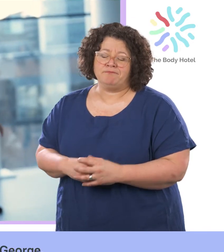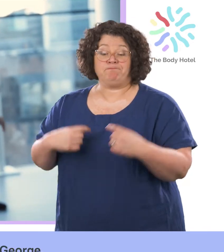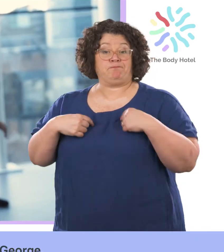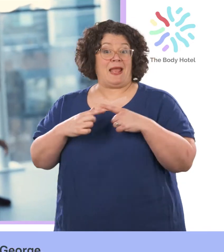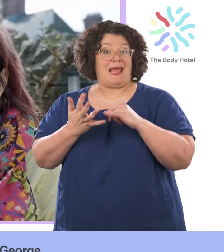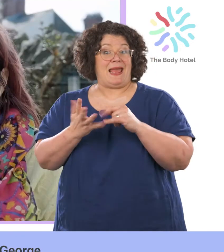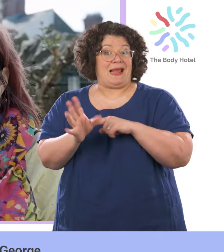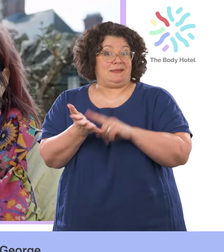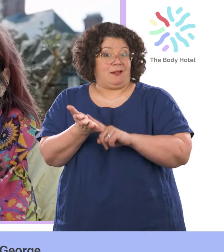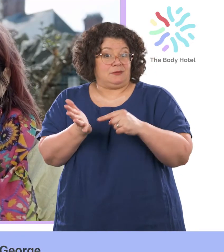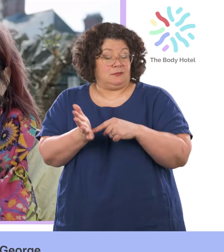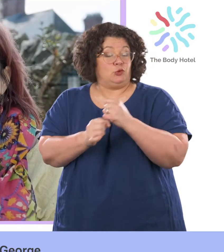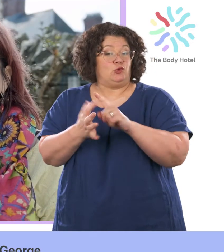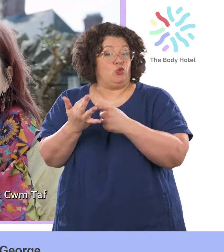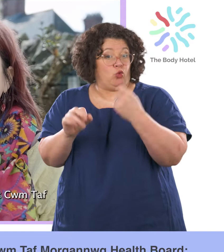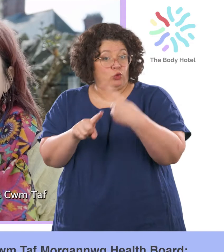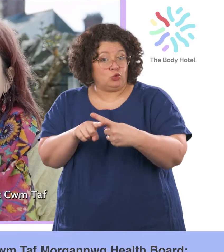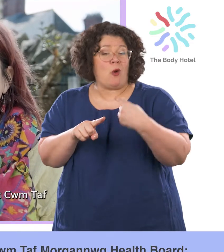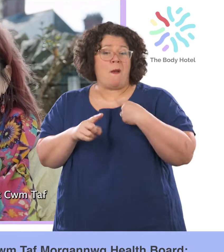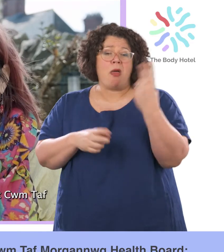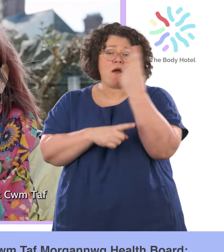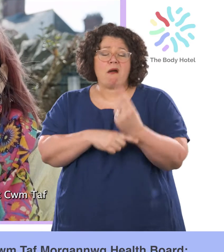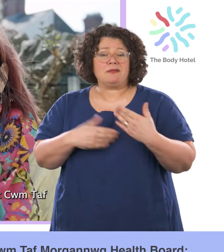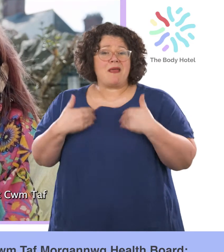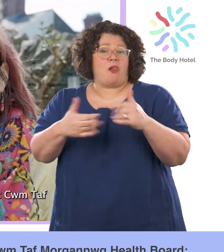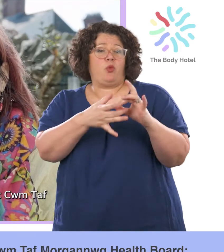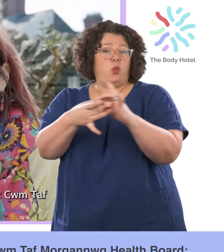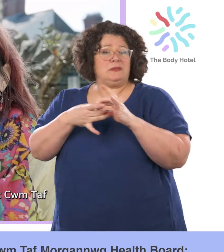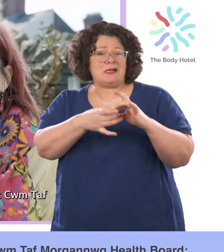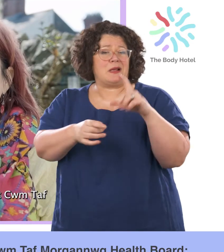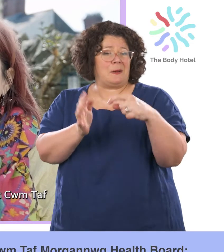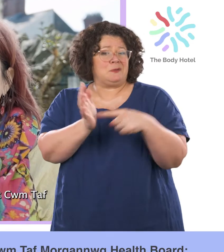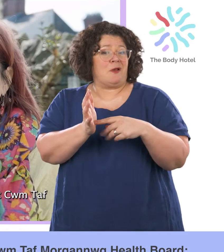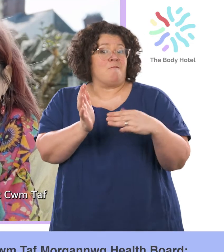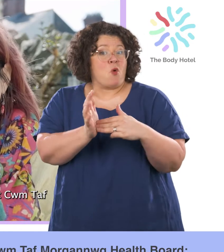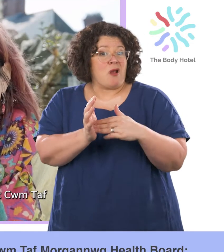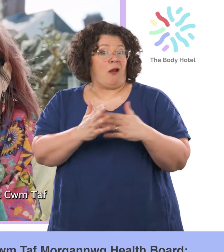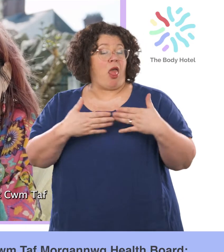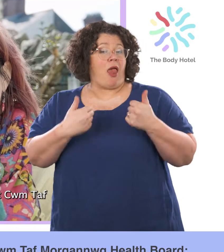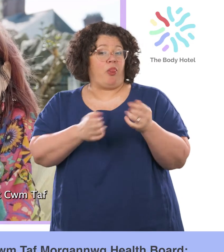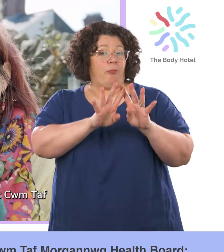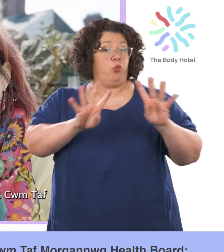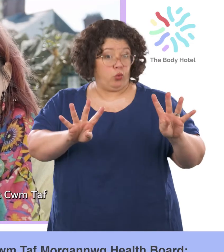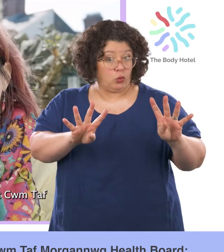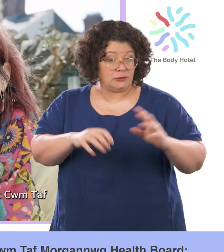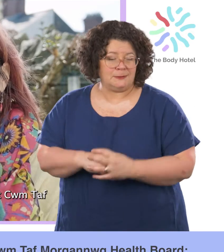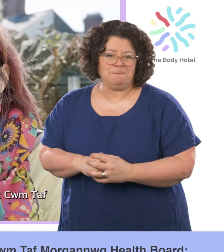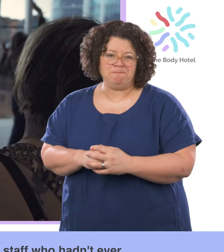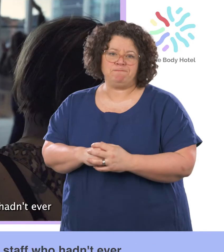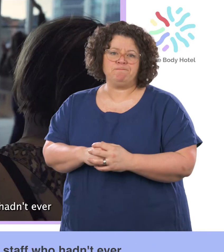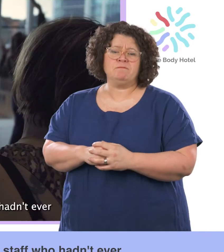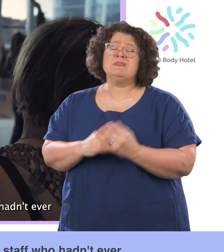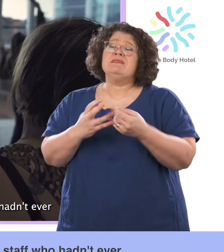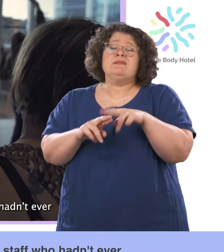Esill George ydi'n enw fi a fi ydi cydlynydd Celfa Iechyd yn Bwrdd Iechyd Cwmtaf Morgannwg.